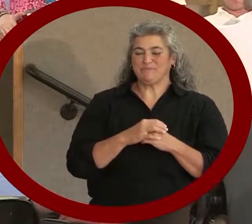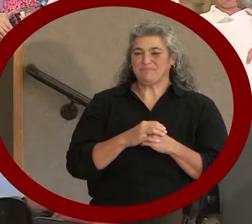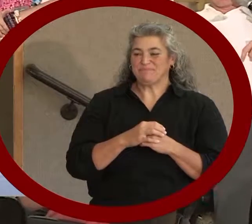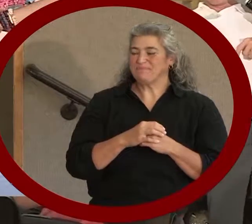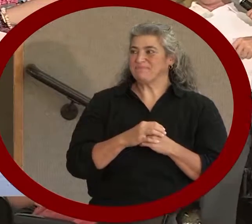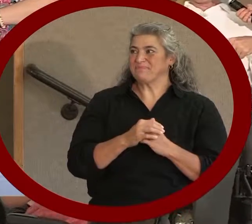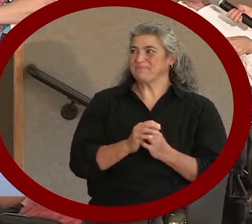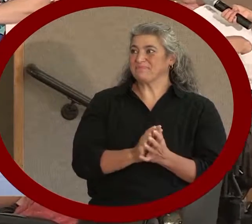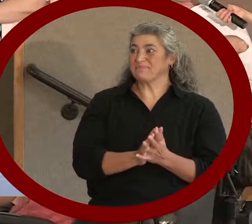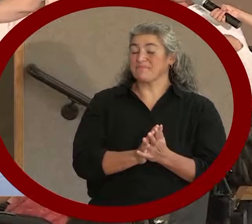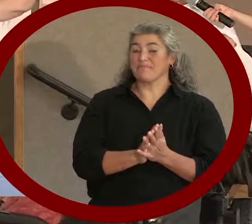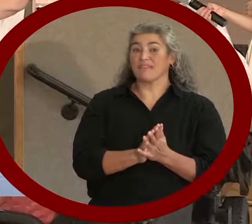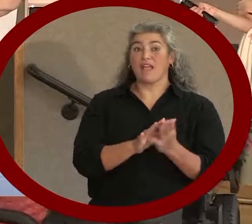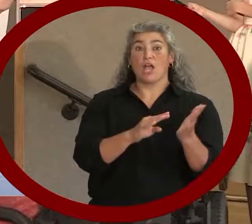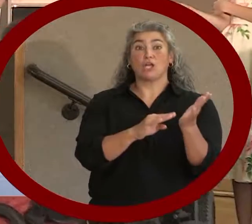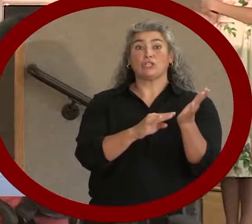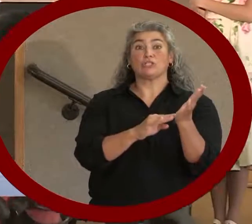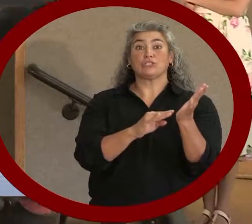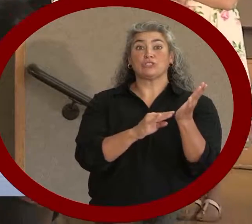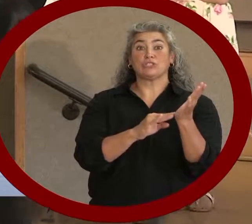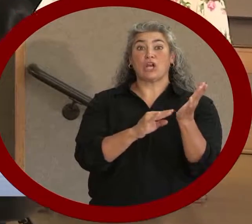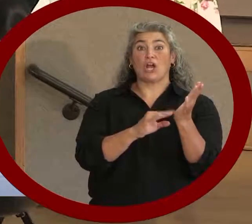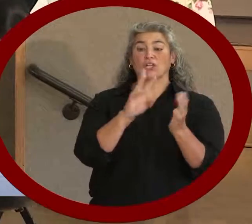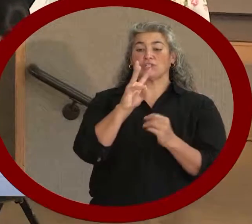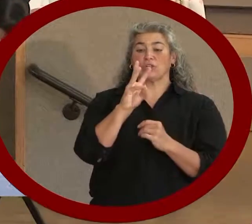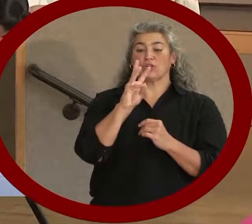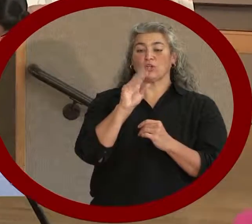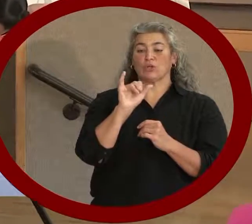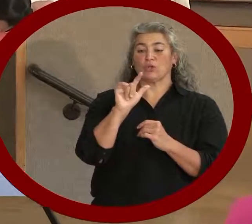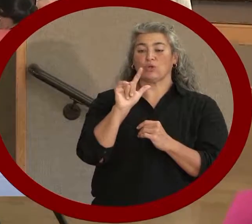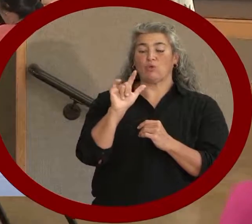And Dr. William Trethwartha.